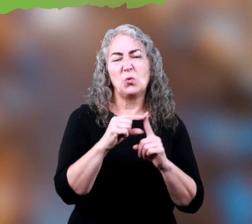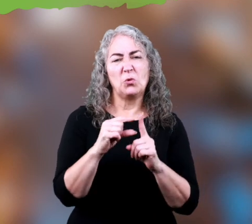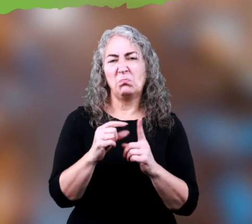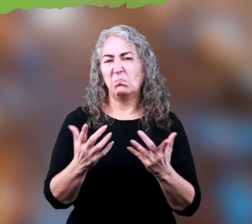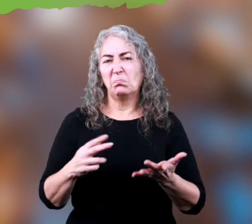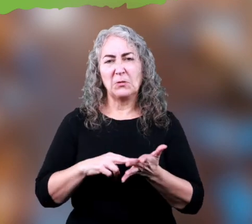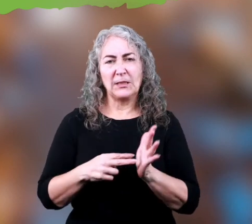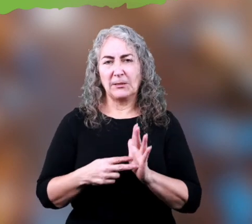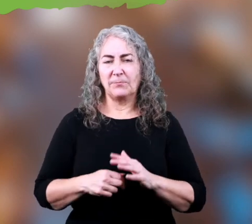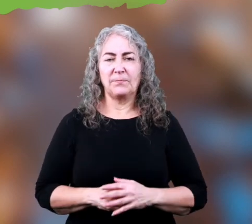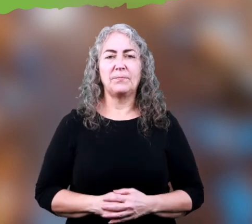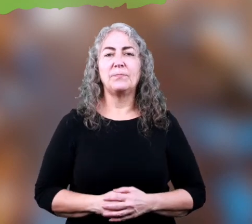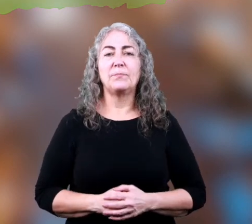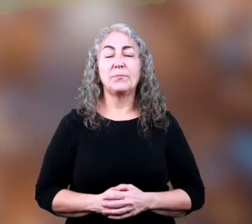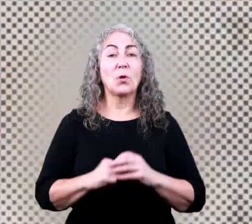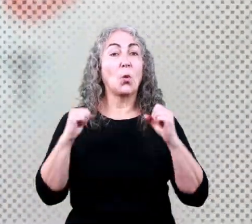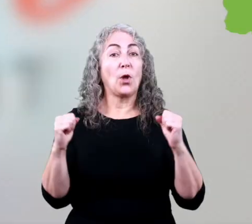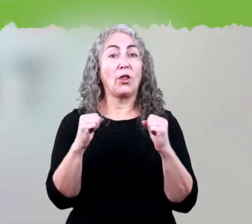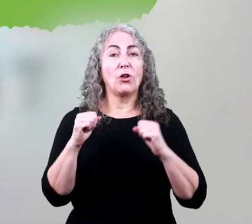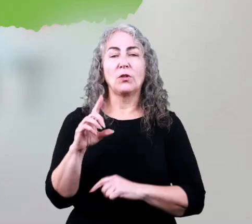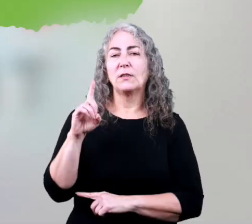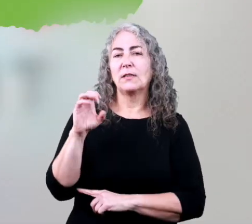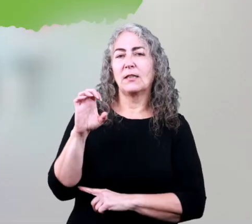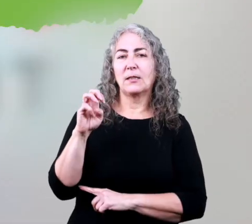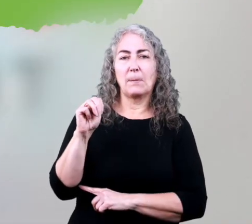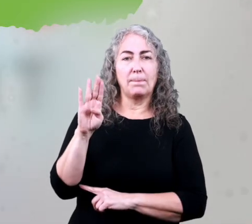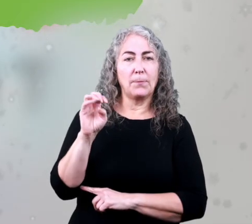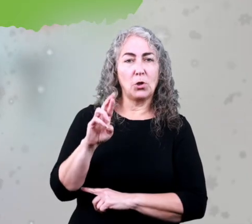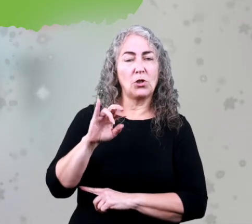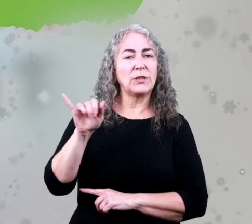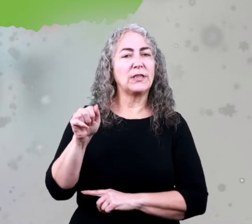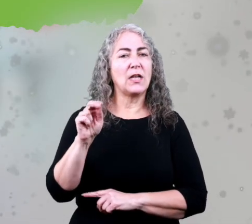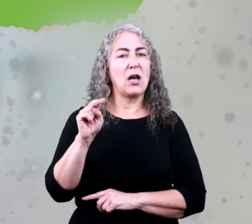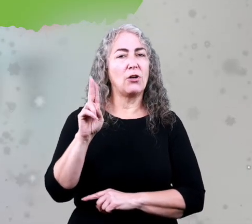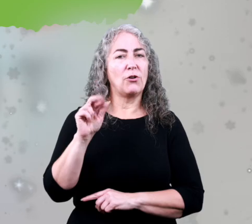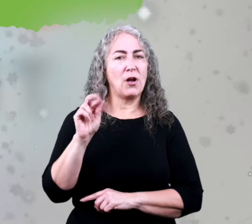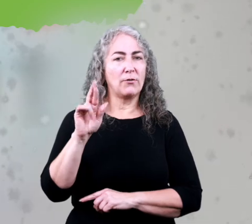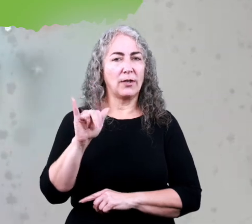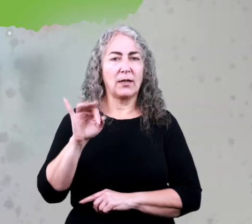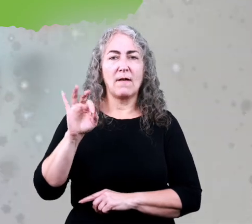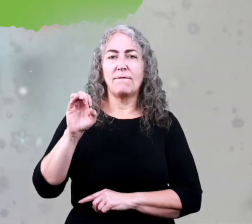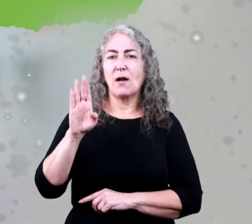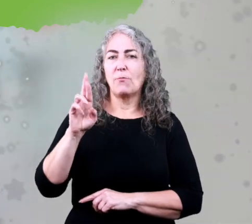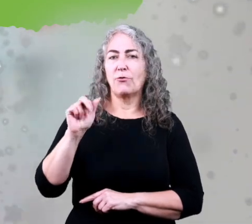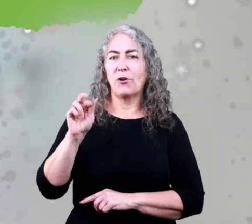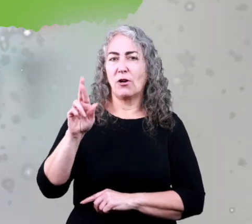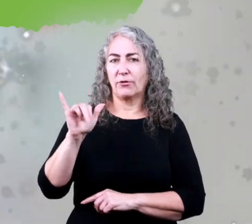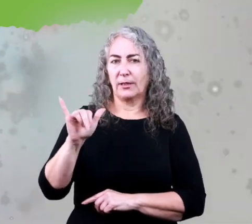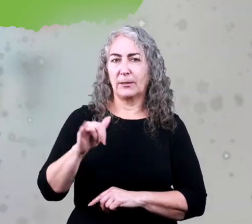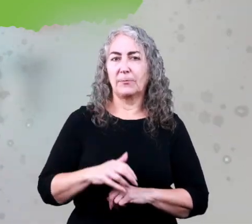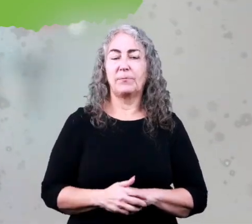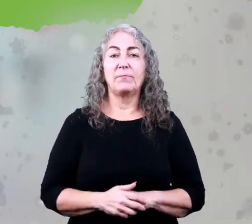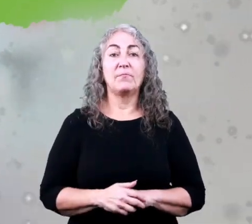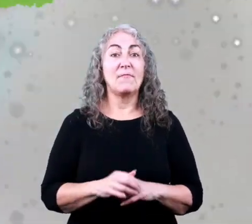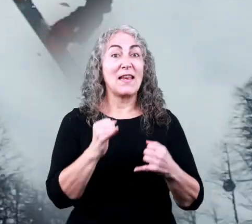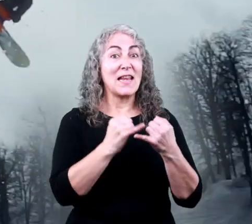words mean the same thing. Winter December, January, and February.